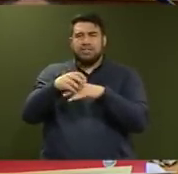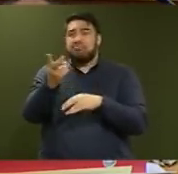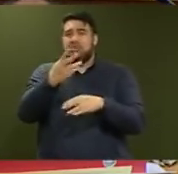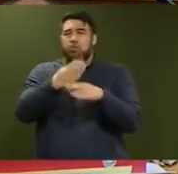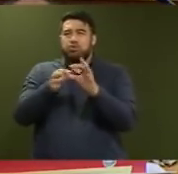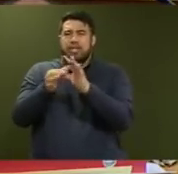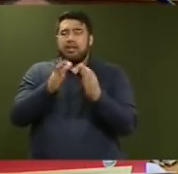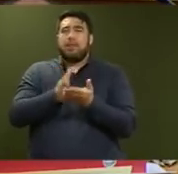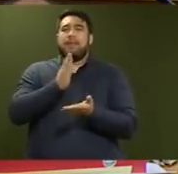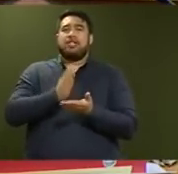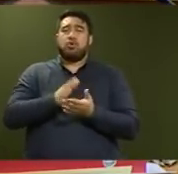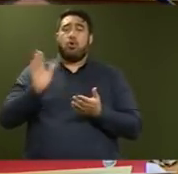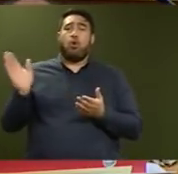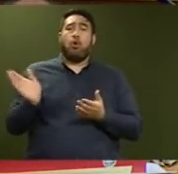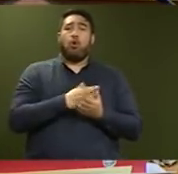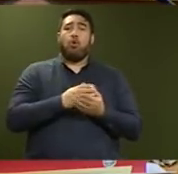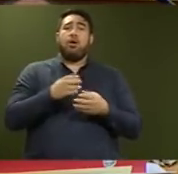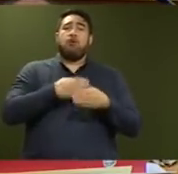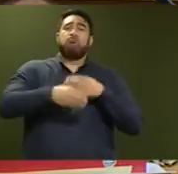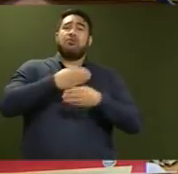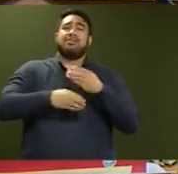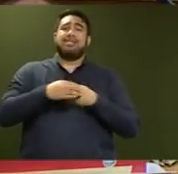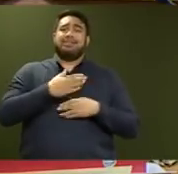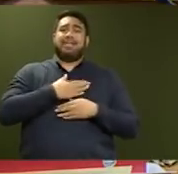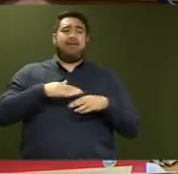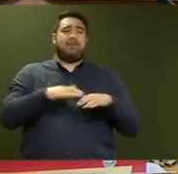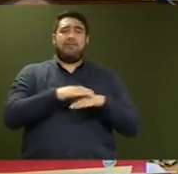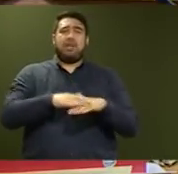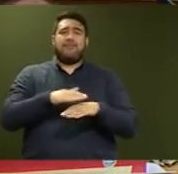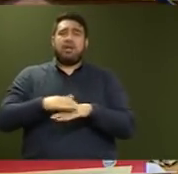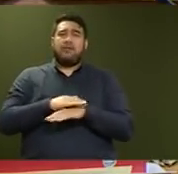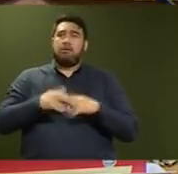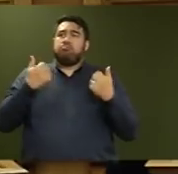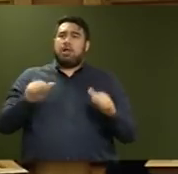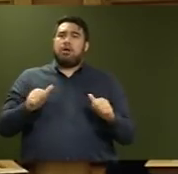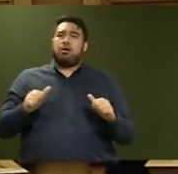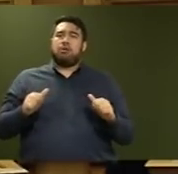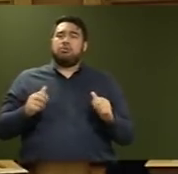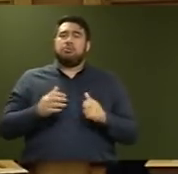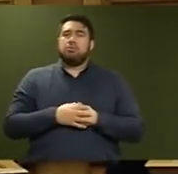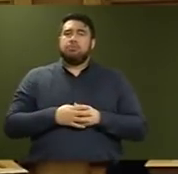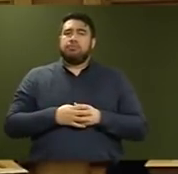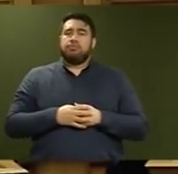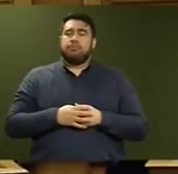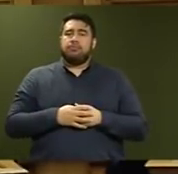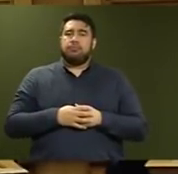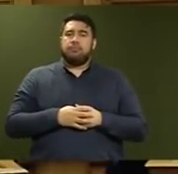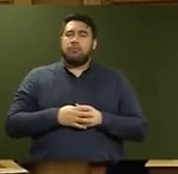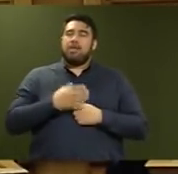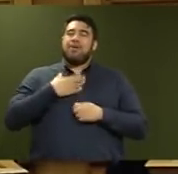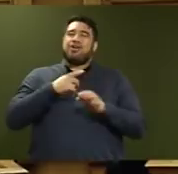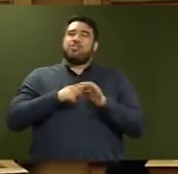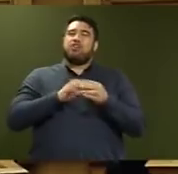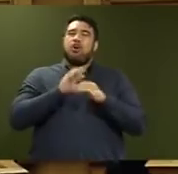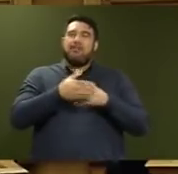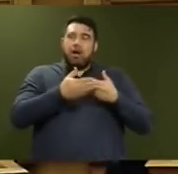sure that all the rosters were filled for safe staffing requirements, and that was done. Mr Speaker, my question was not about the